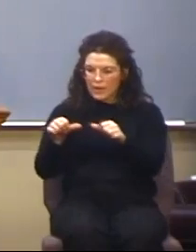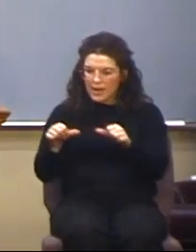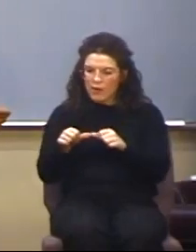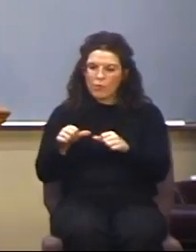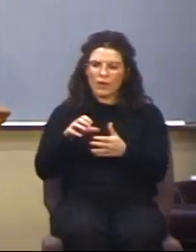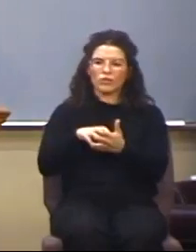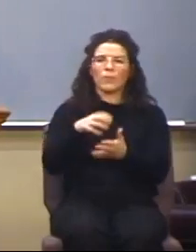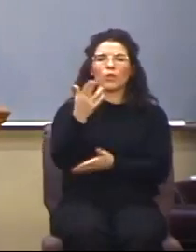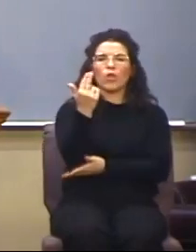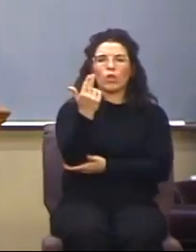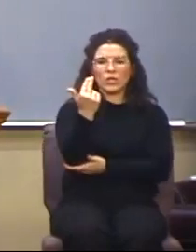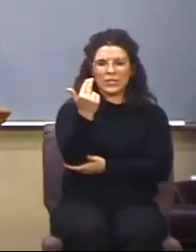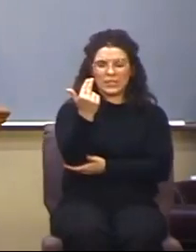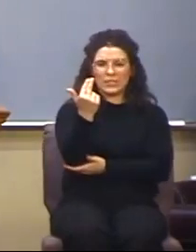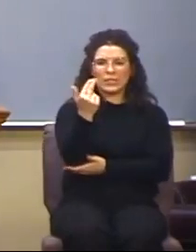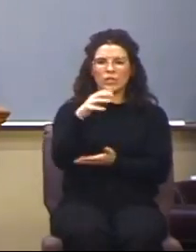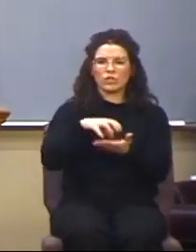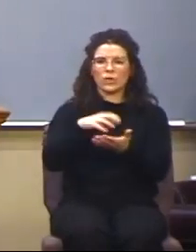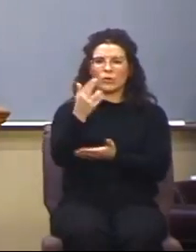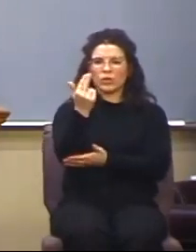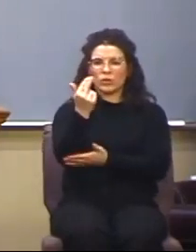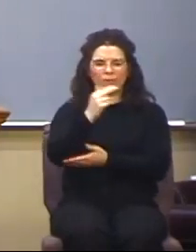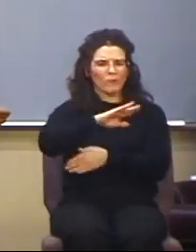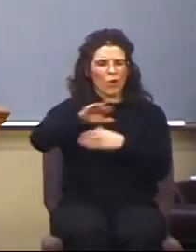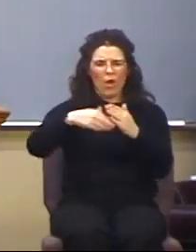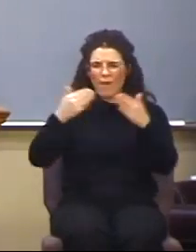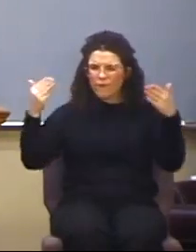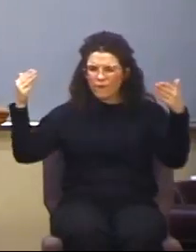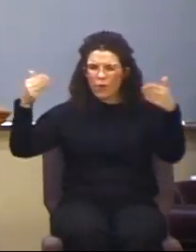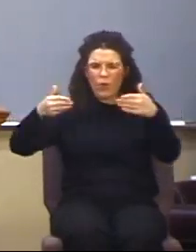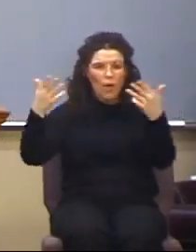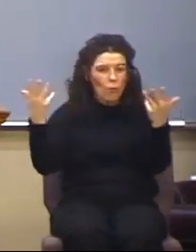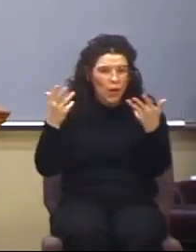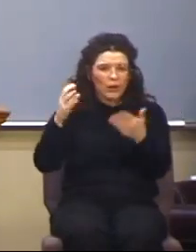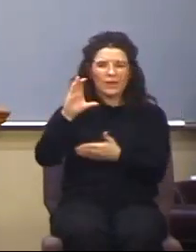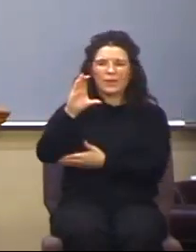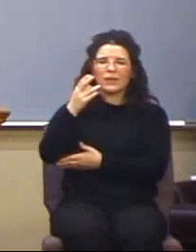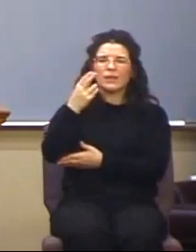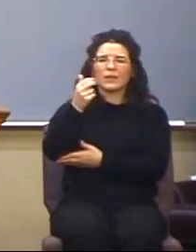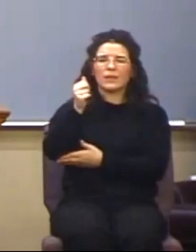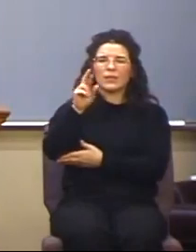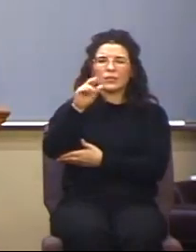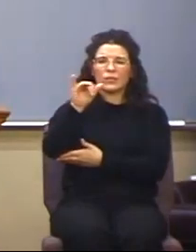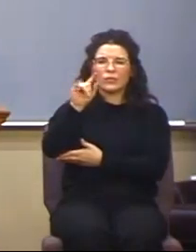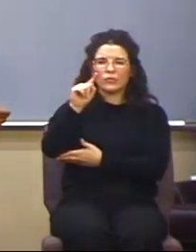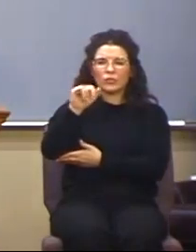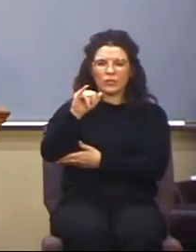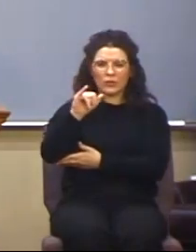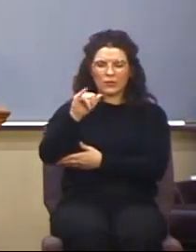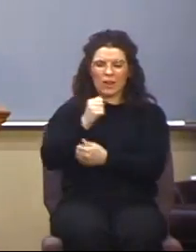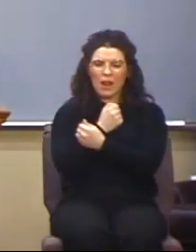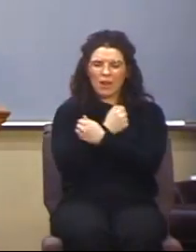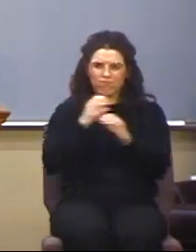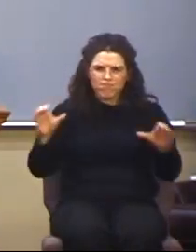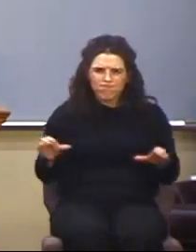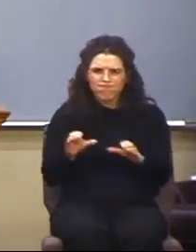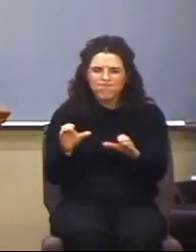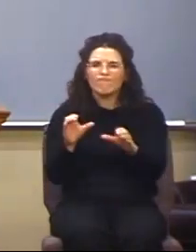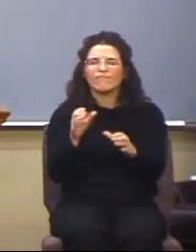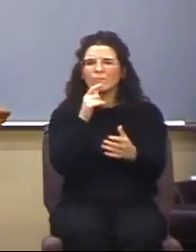is dealing with the issue of charity. So another test of authenticity. Are the gifts being